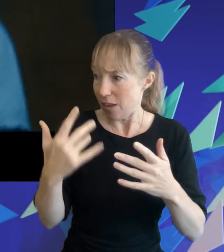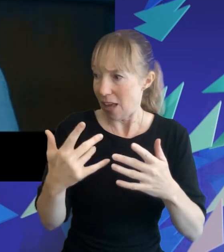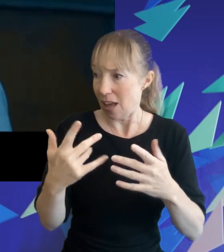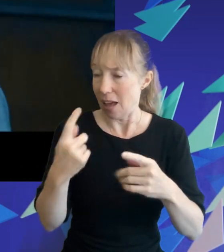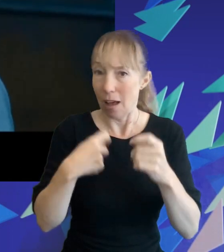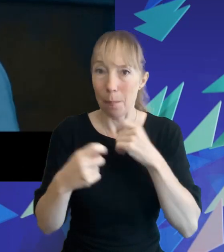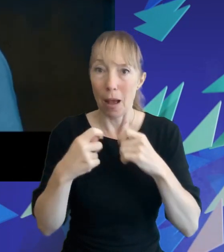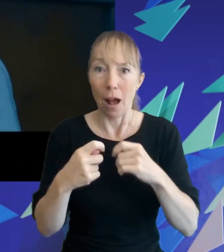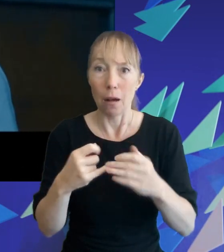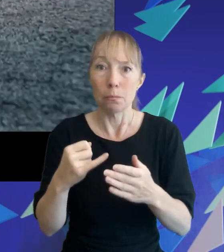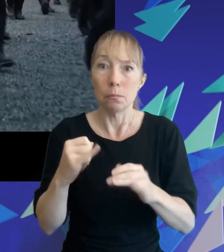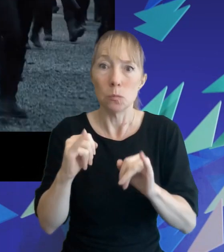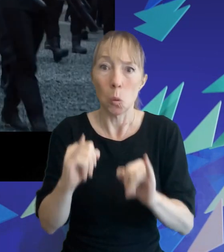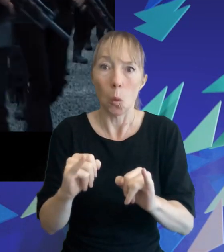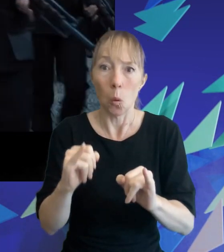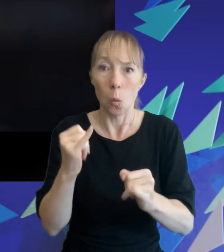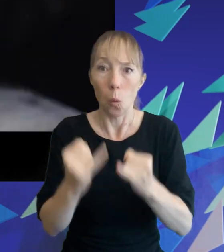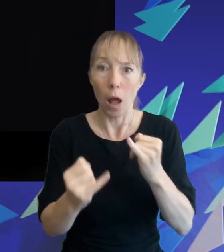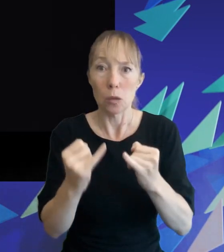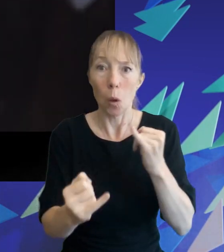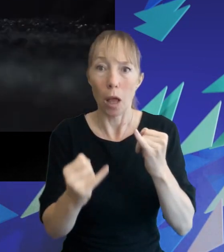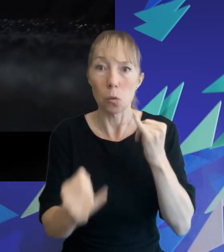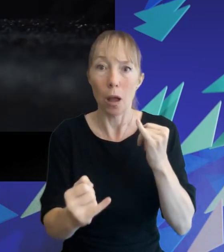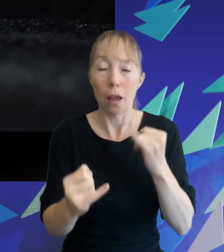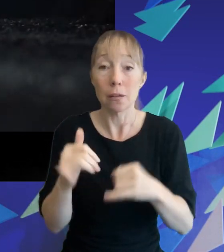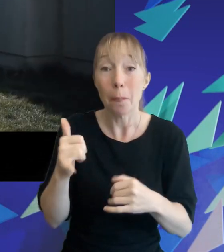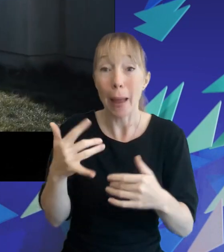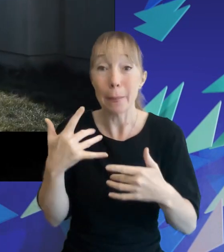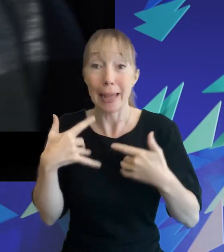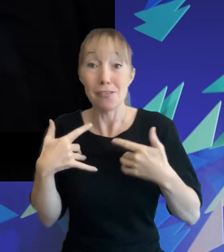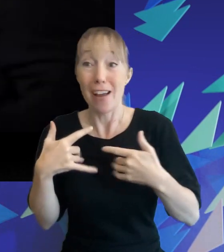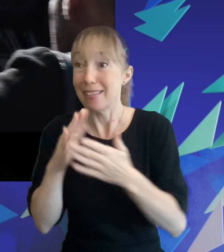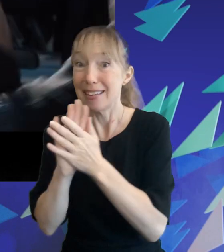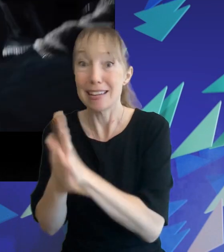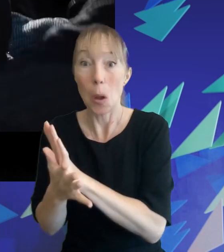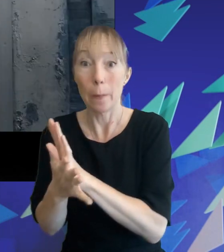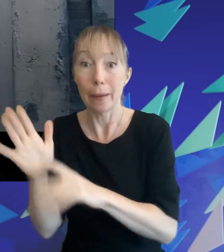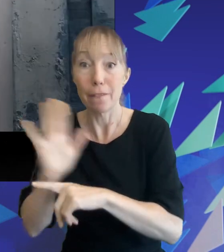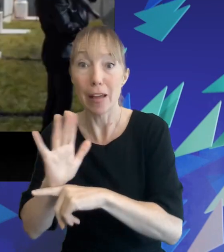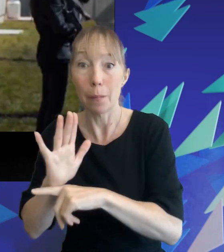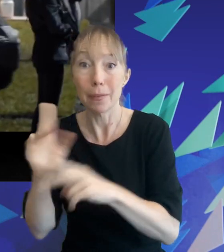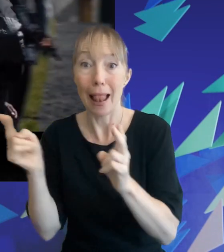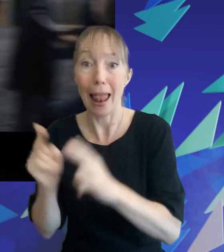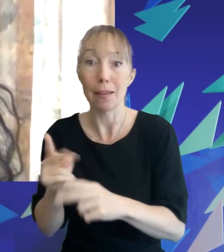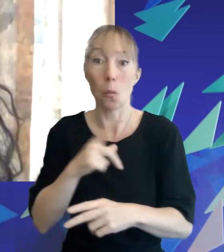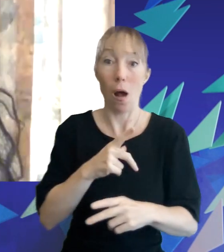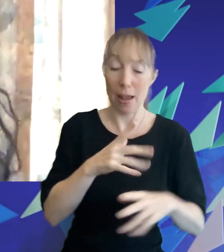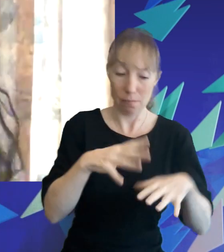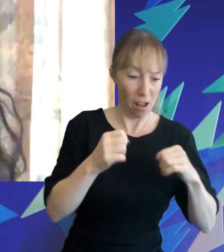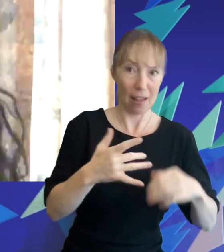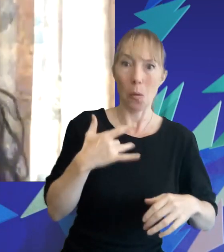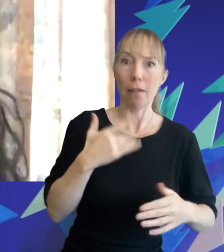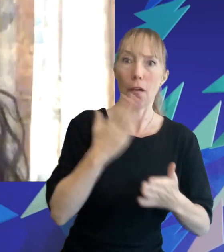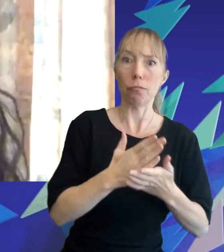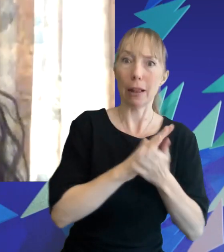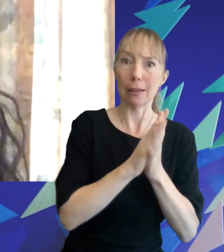perhaps interest in the genre dwindled because it was beginning to feel like we were living in a dystopian society ourselves because even